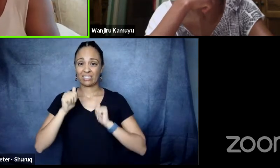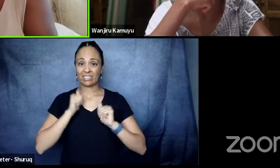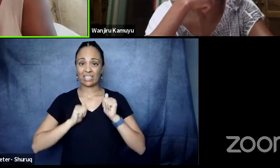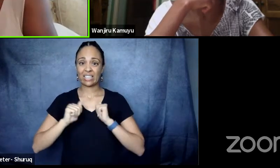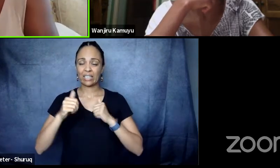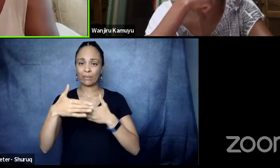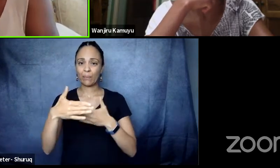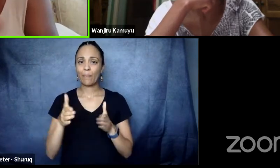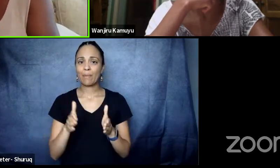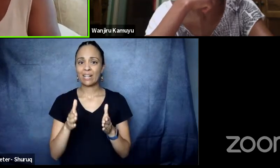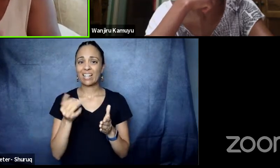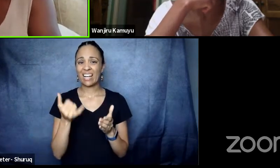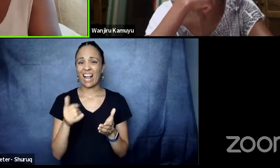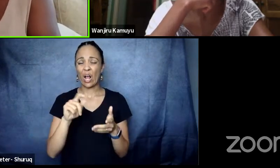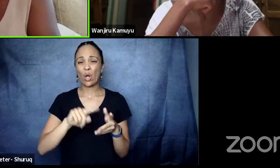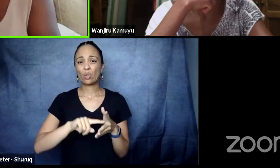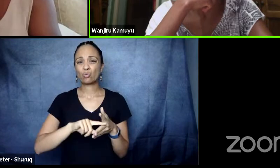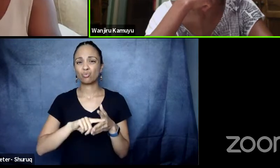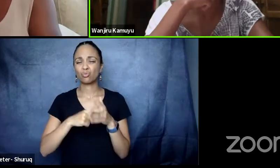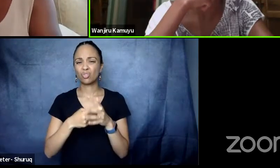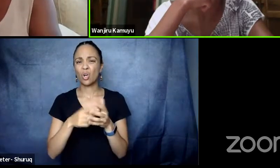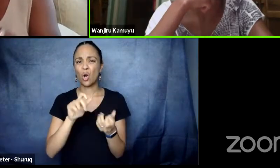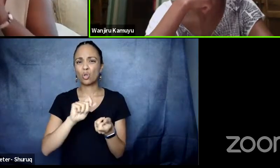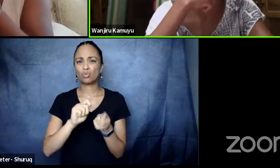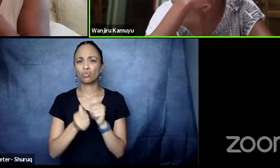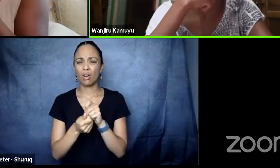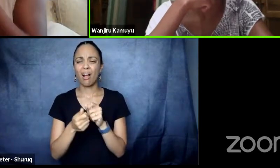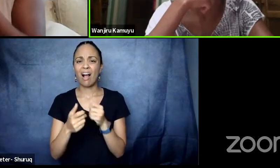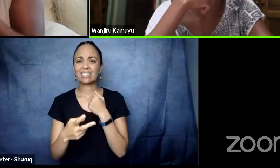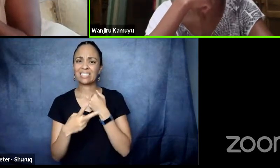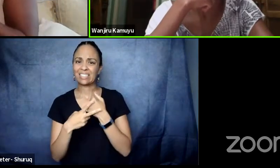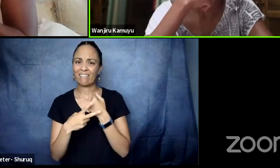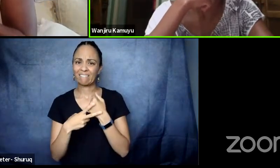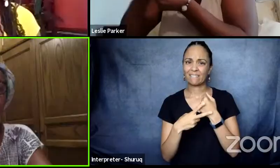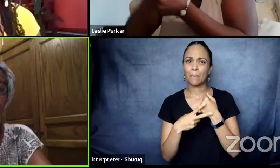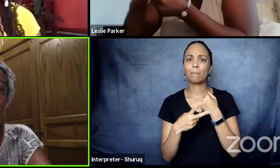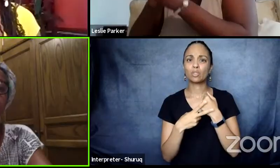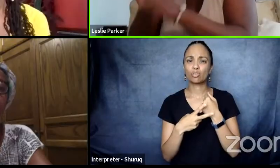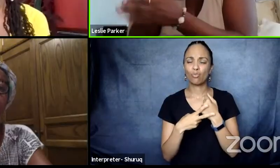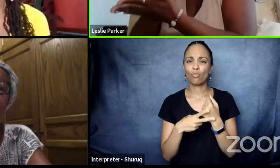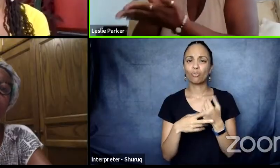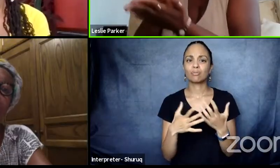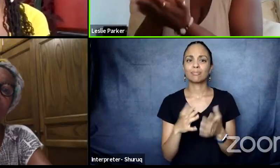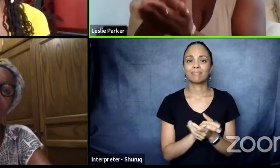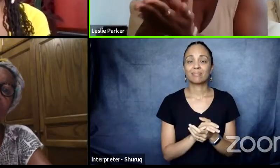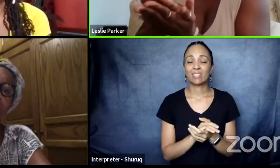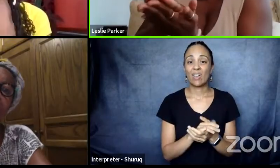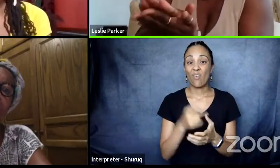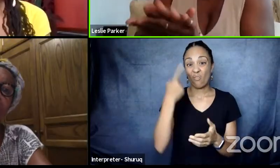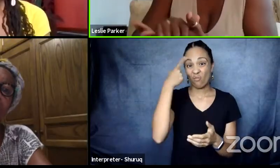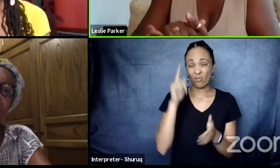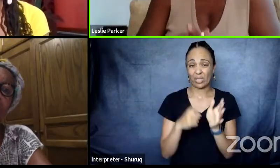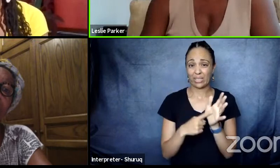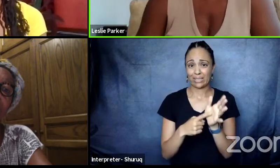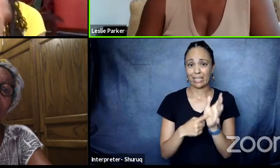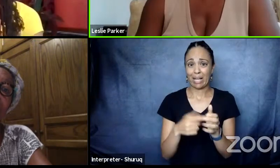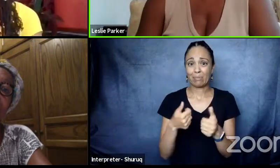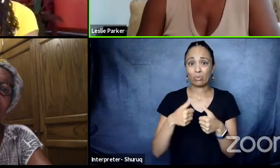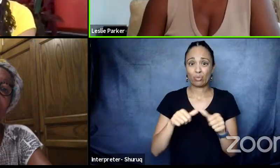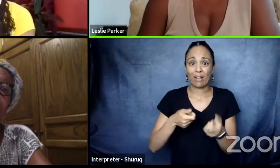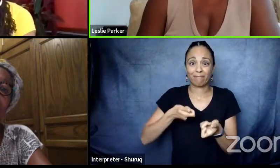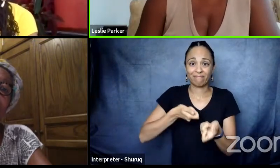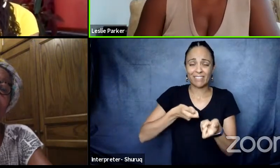the different artifacts and try to restore them and save them even down to the little piece of paper. They're like vacuuming and trying to hold on to the paperwork.